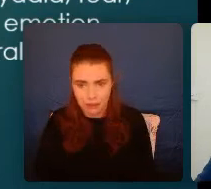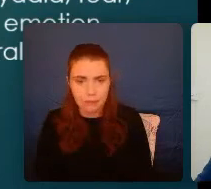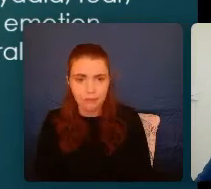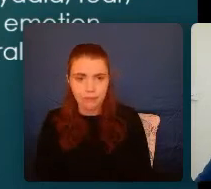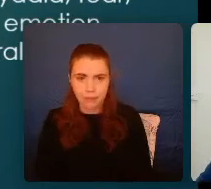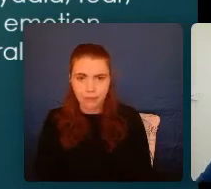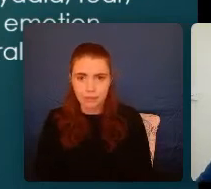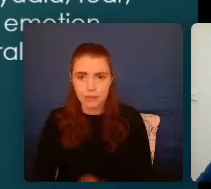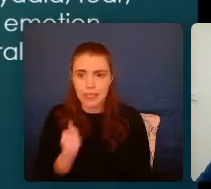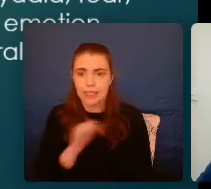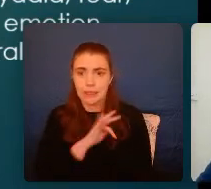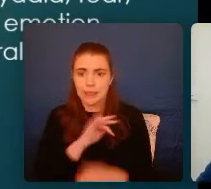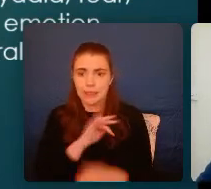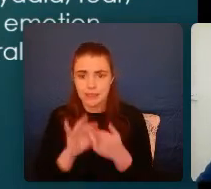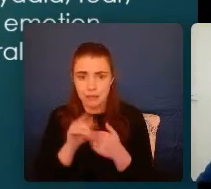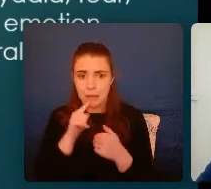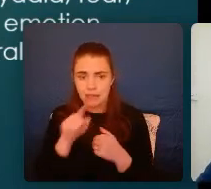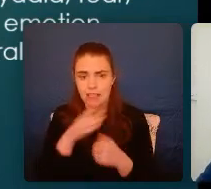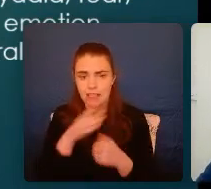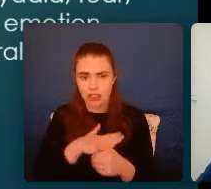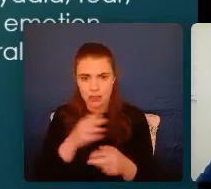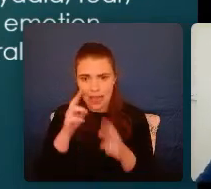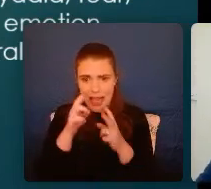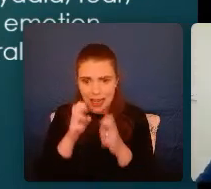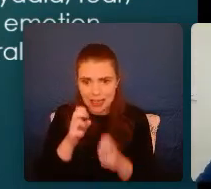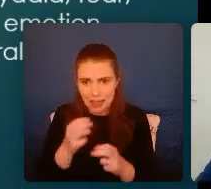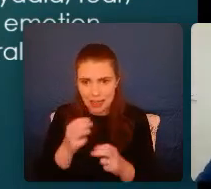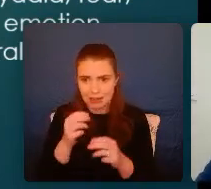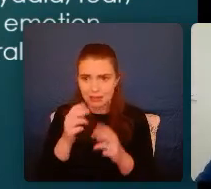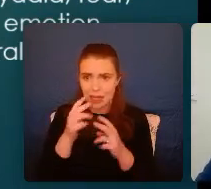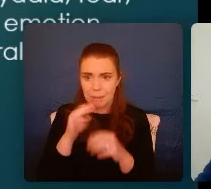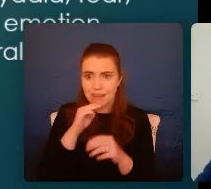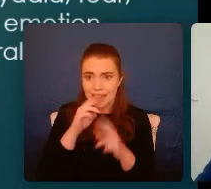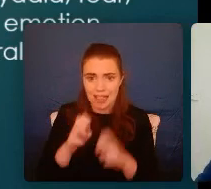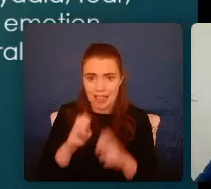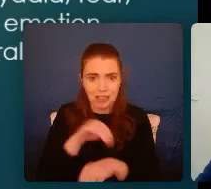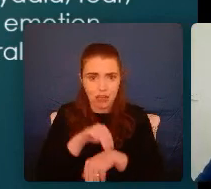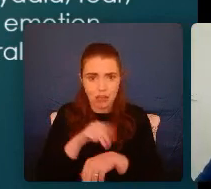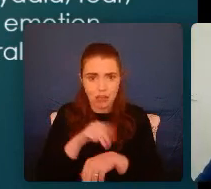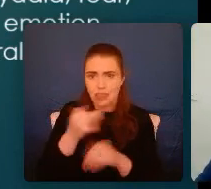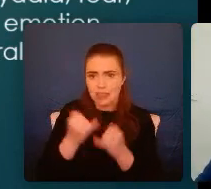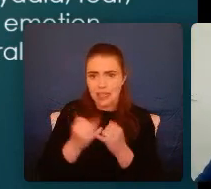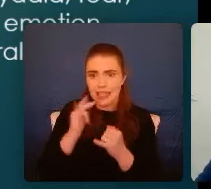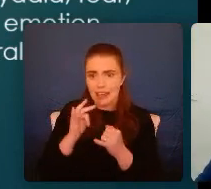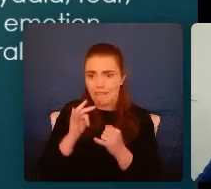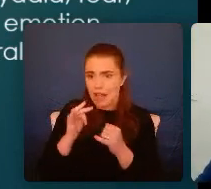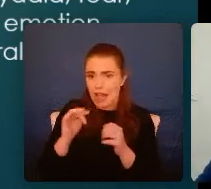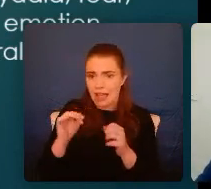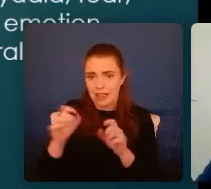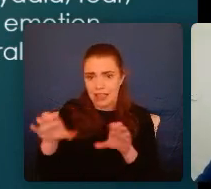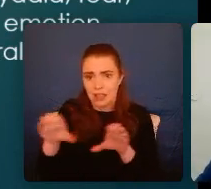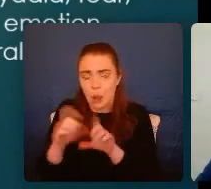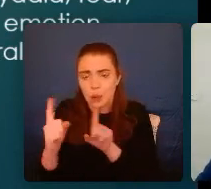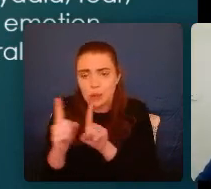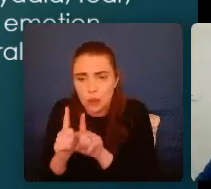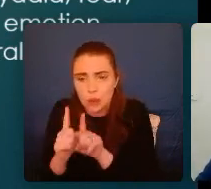What that does is it analyzes problems and learn some experiences. So I've learned before that if I get close, I have potential to get hurt. So I need to be